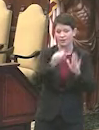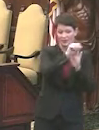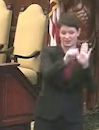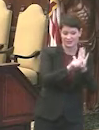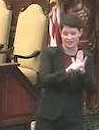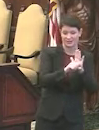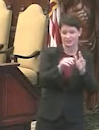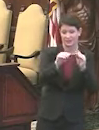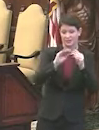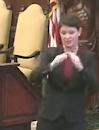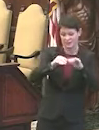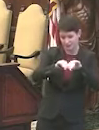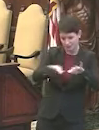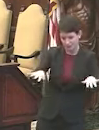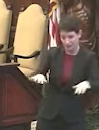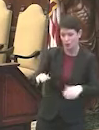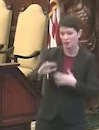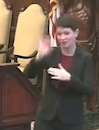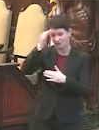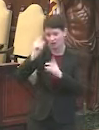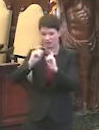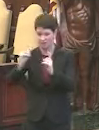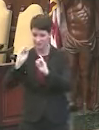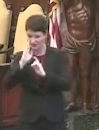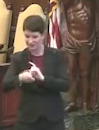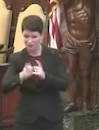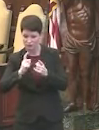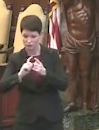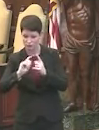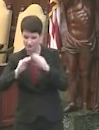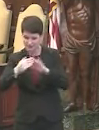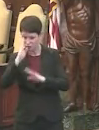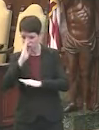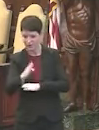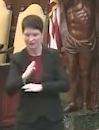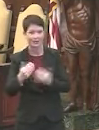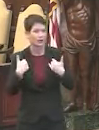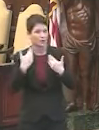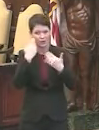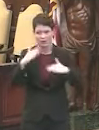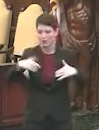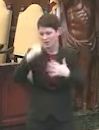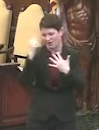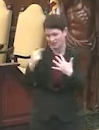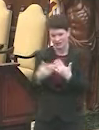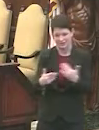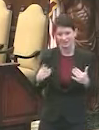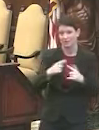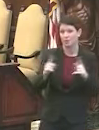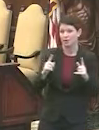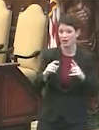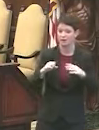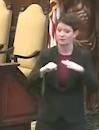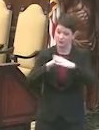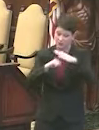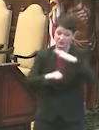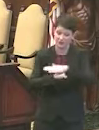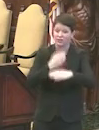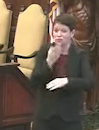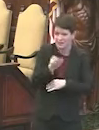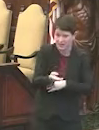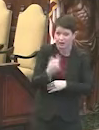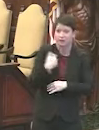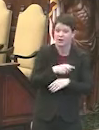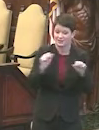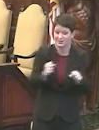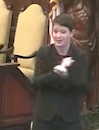to the cities or to the cities direct, how much it's going to be. So these are all unknown factors. Although I think the framework is there, uh, for us